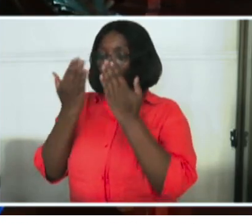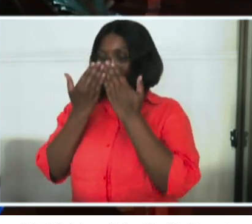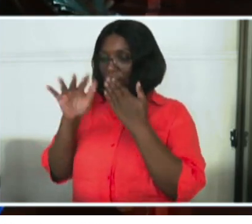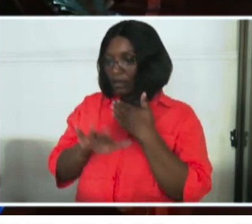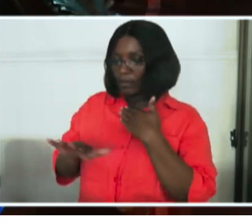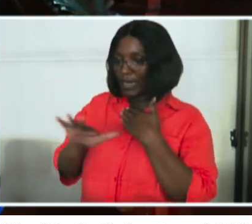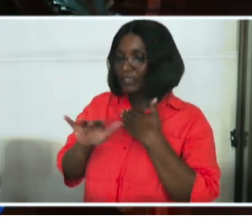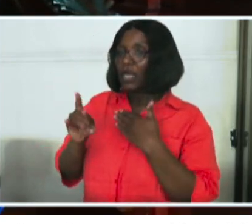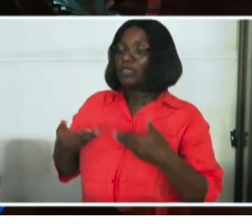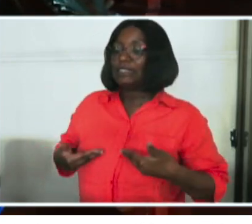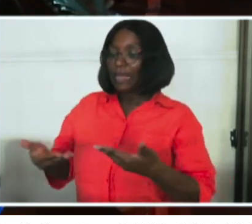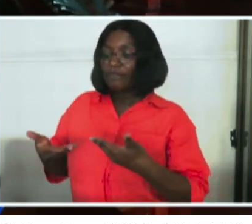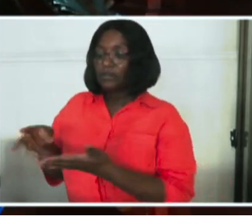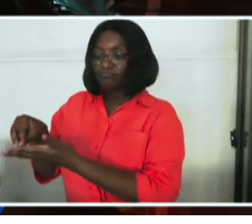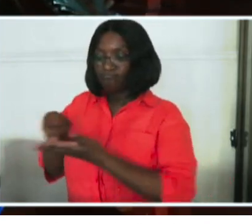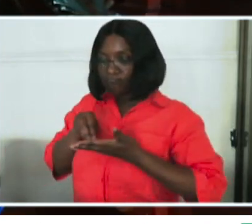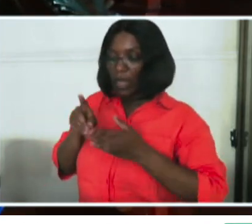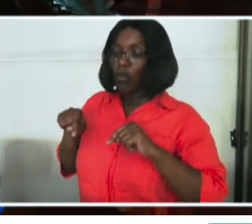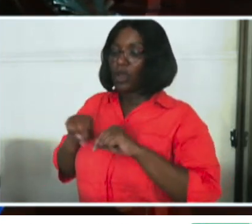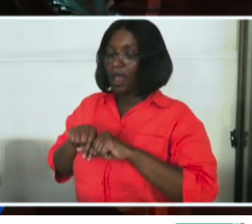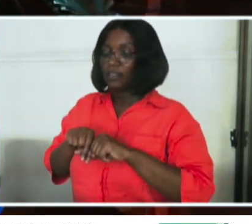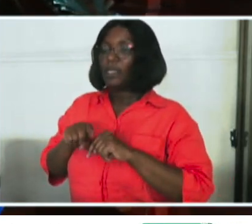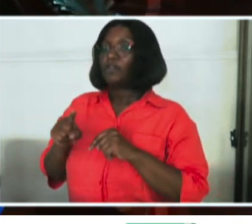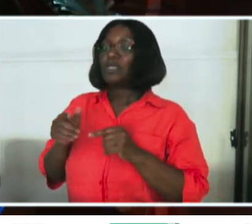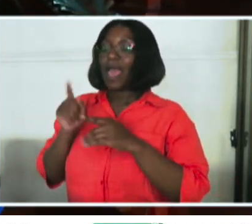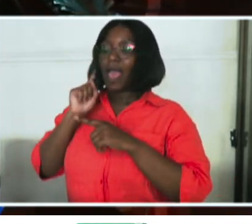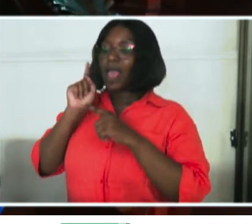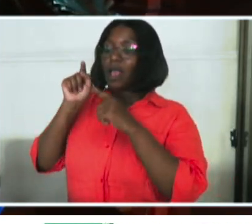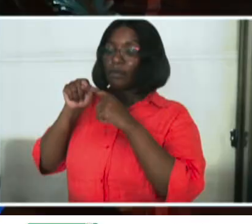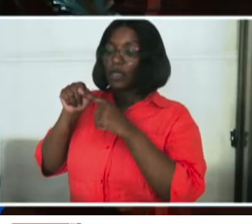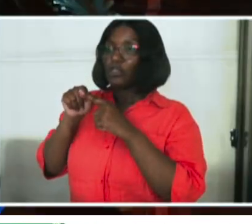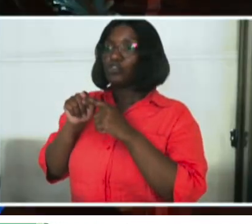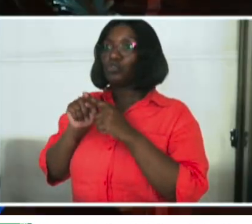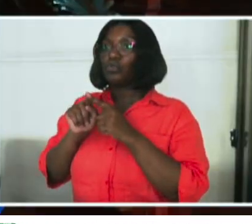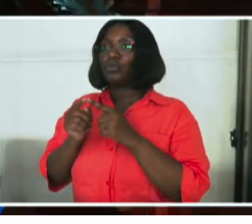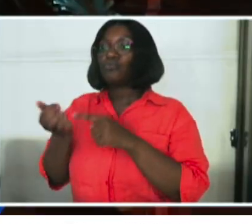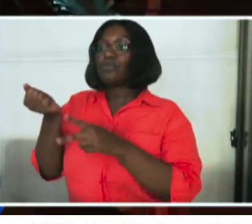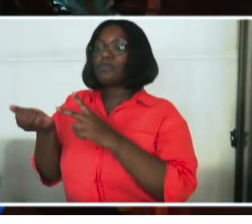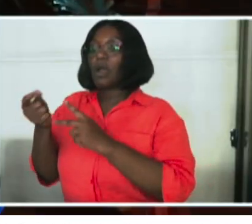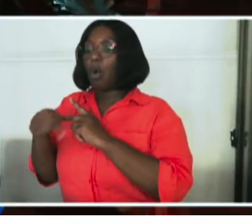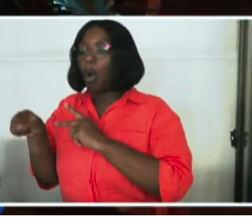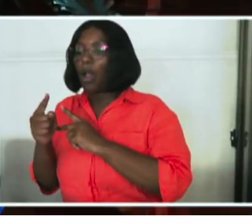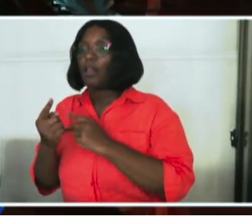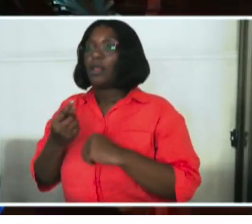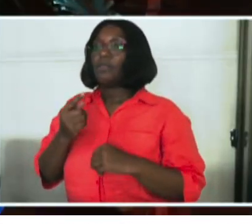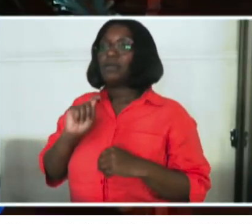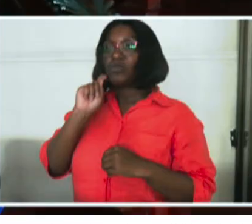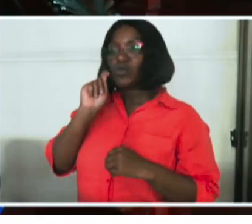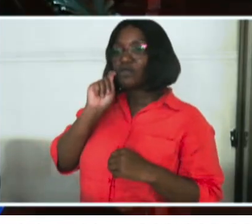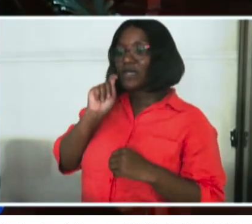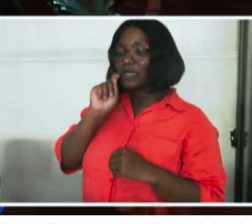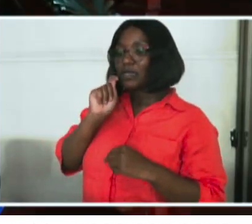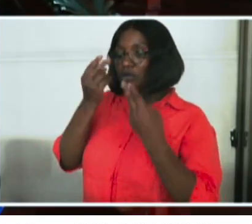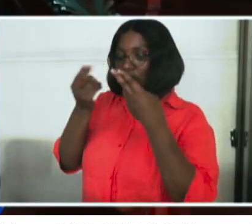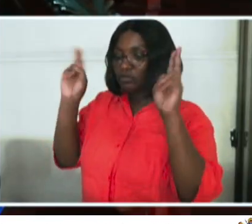services that we can take with us. The aim in this regard is to reach young people in high schools, universities, T-VET colleges,